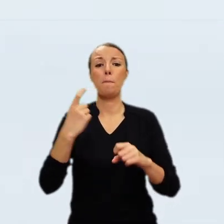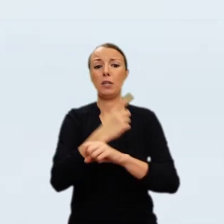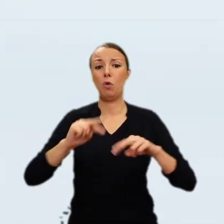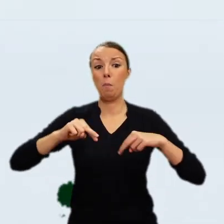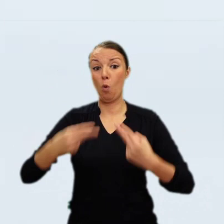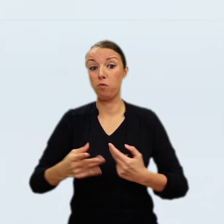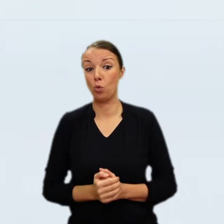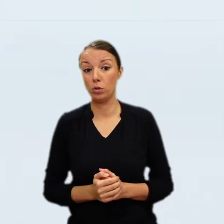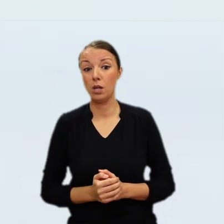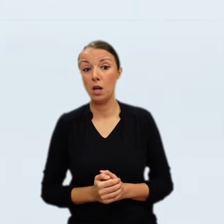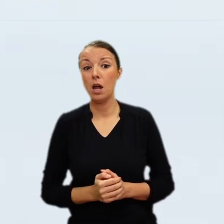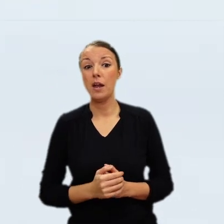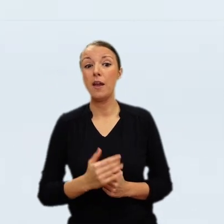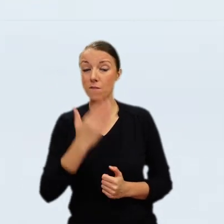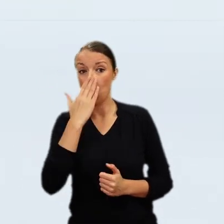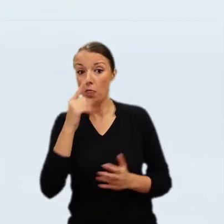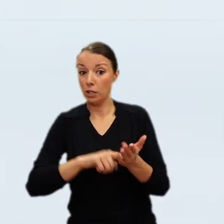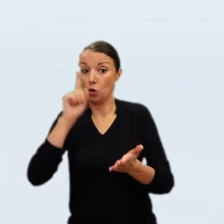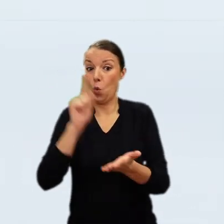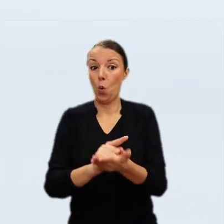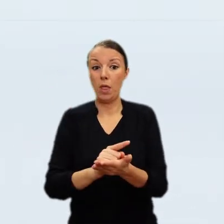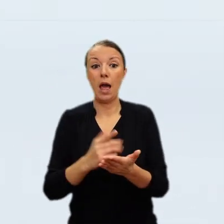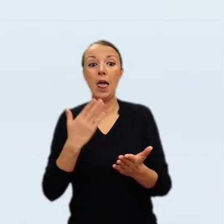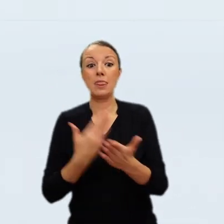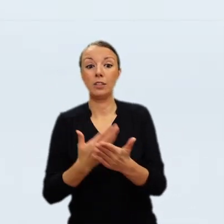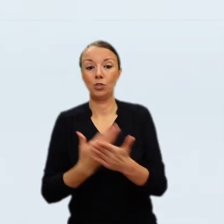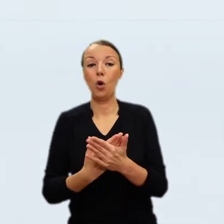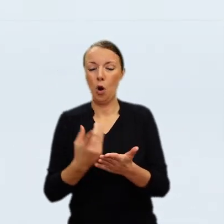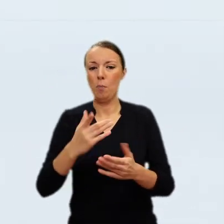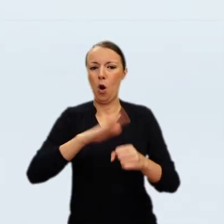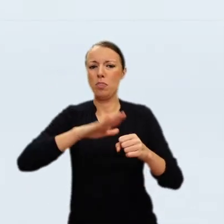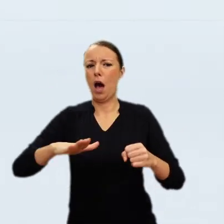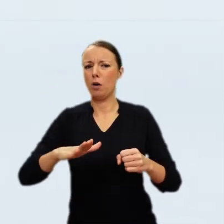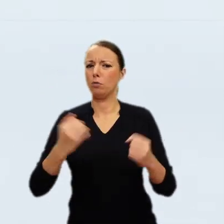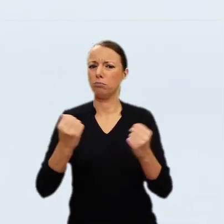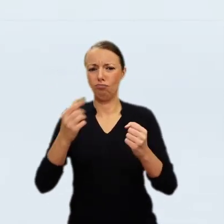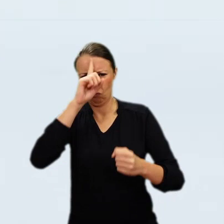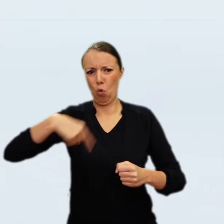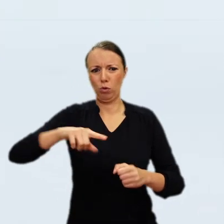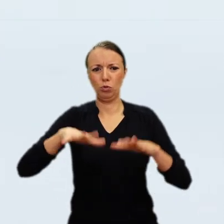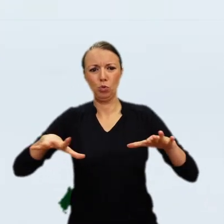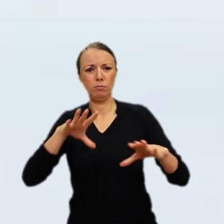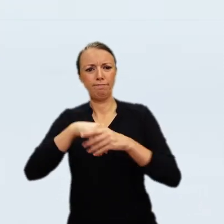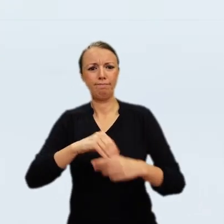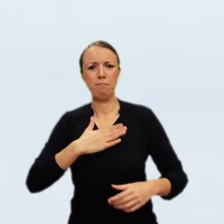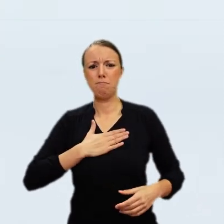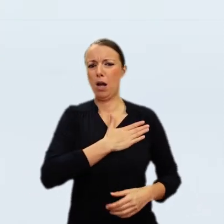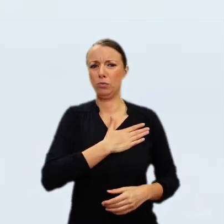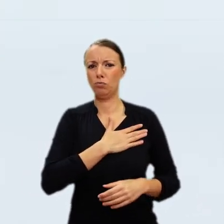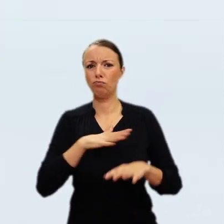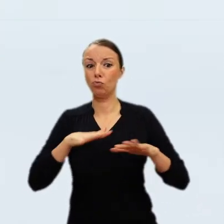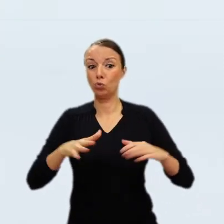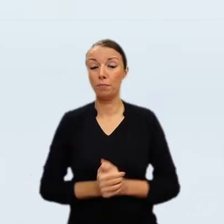but it was stated by the museum yesterday that this is erroneous. By the 3rd of July, the Times announced that the magnificent